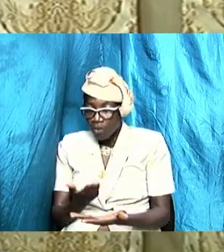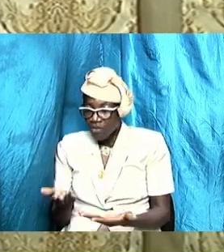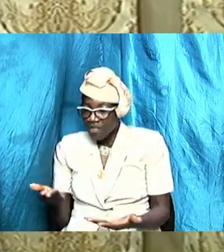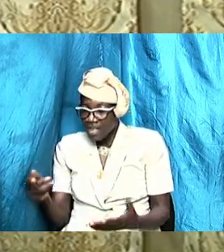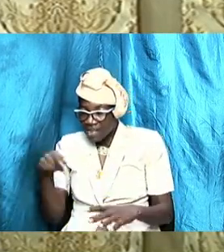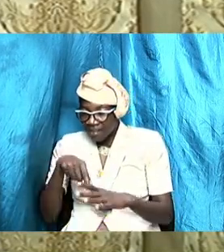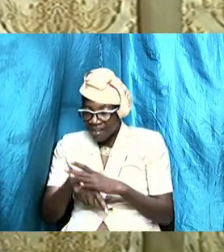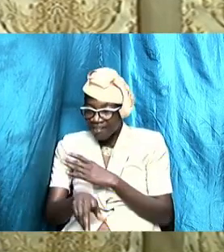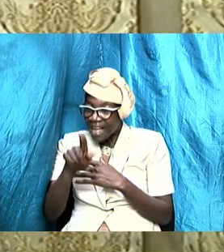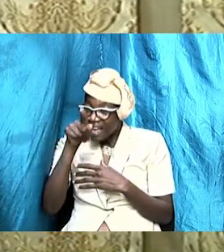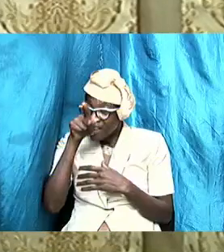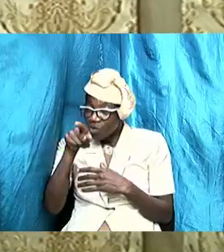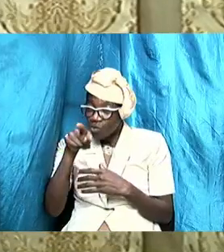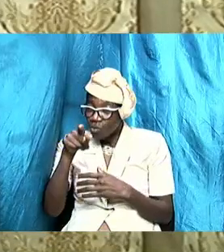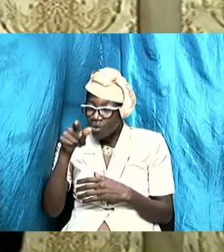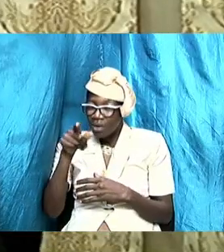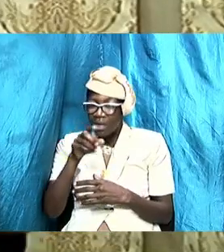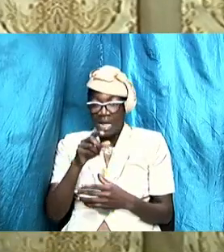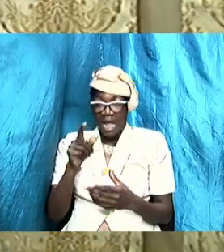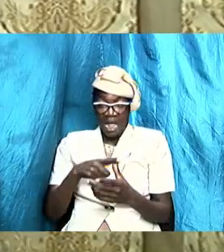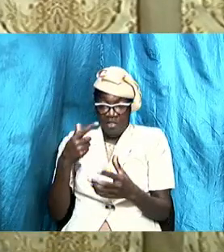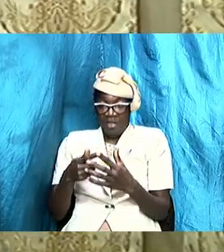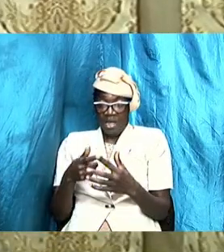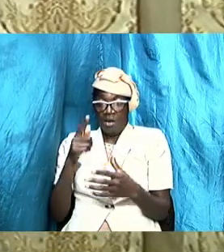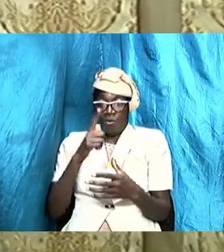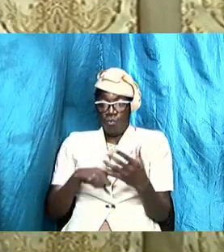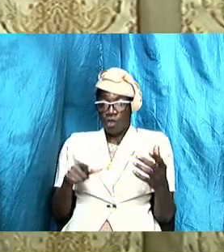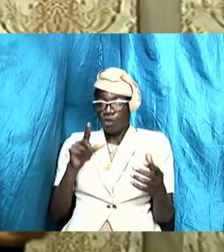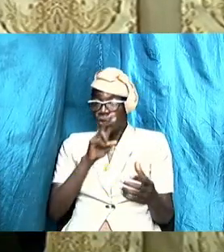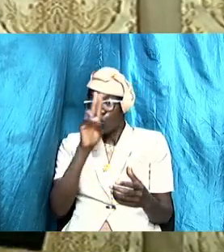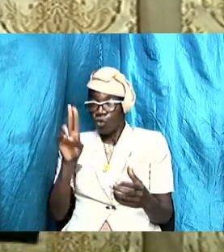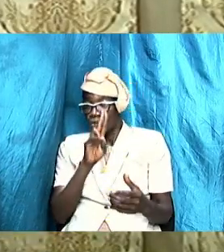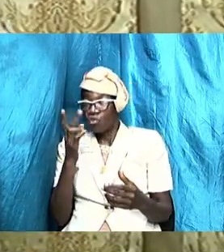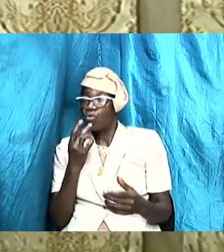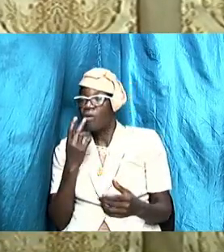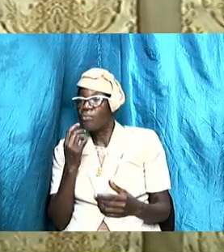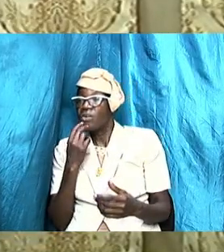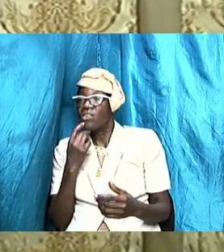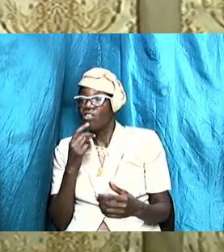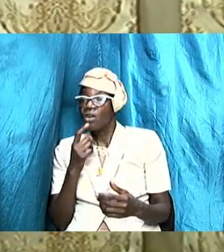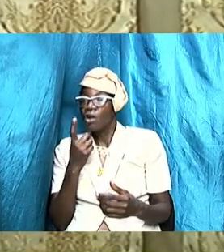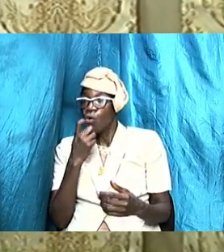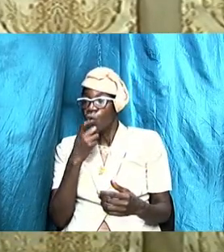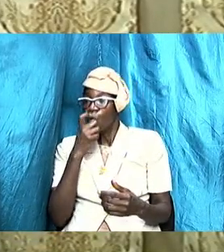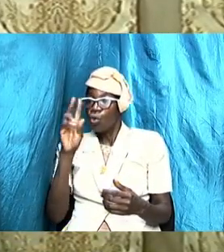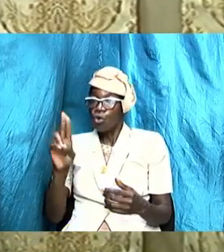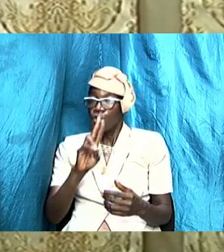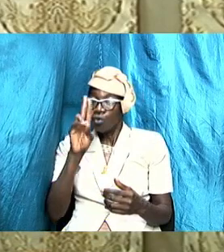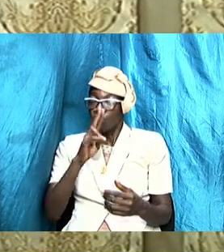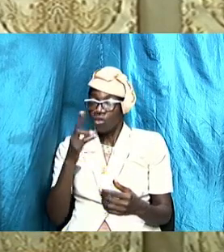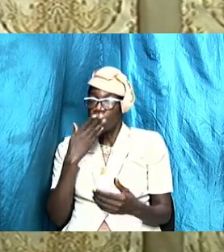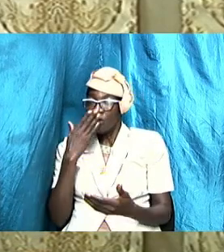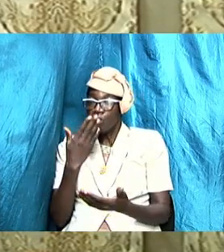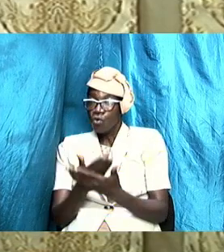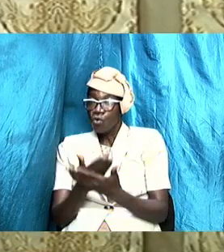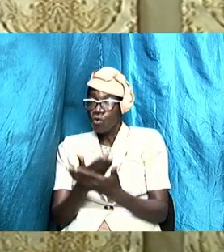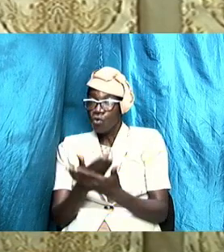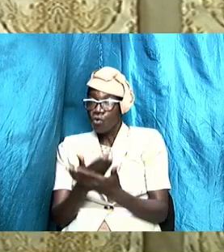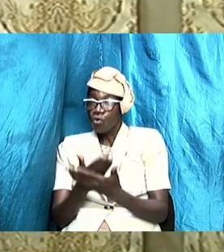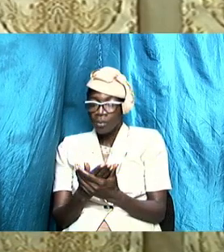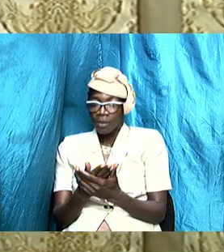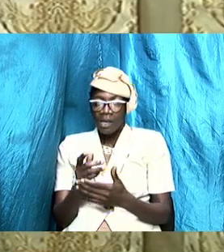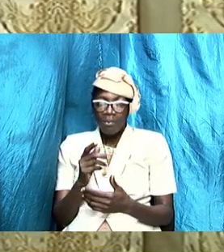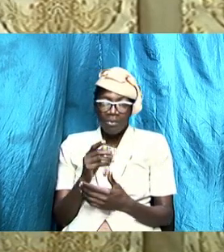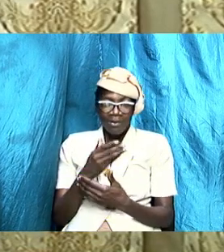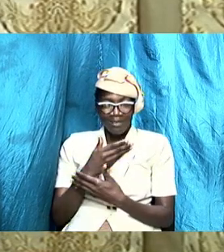what you used to appreciate and who used to be good and who used to be there for you even though he was calm and quiet